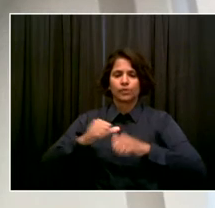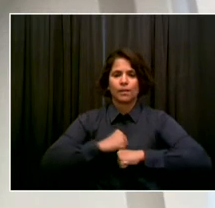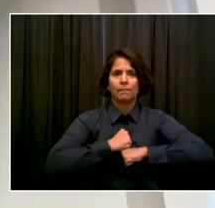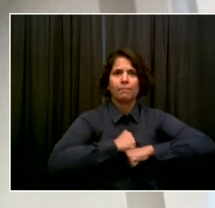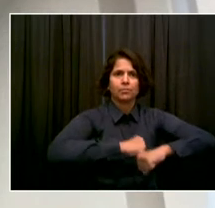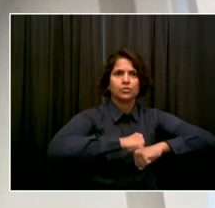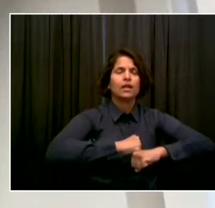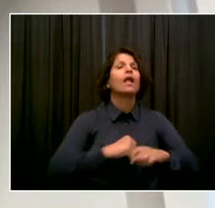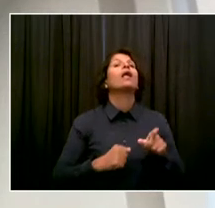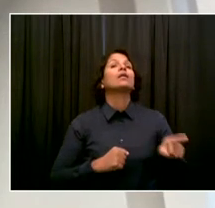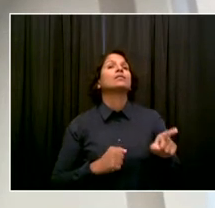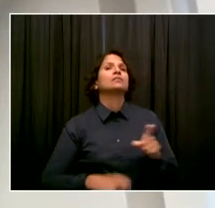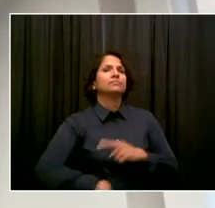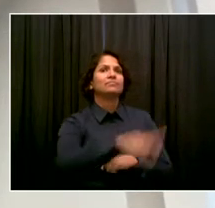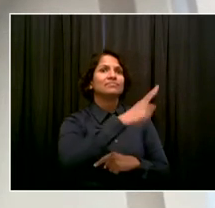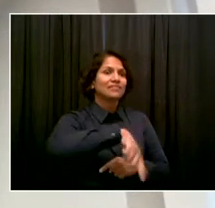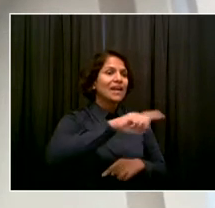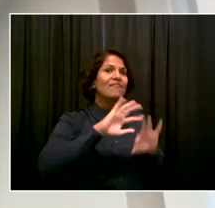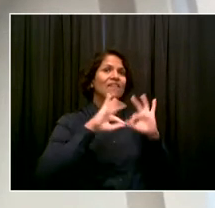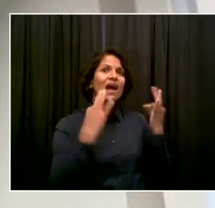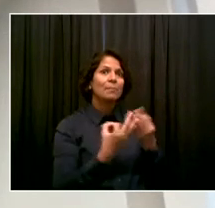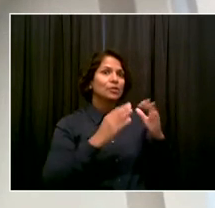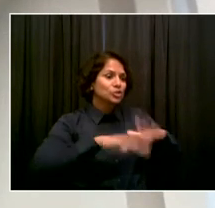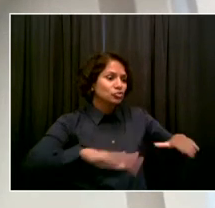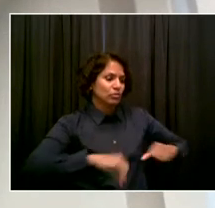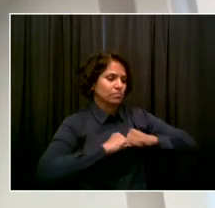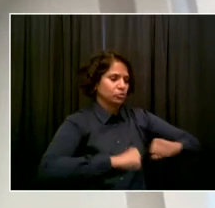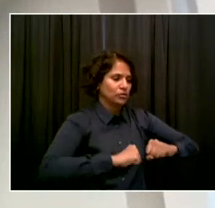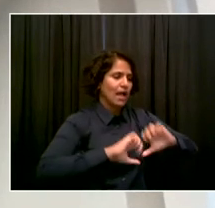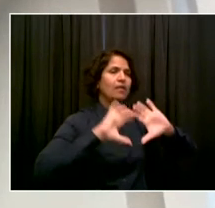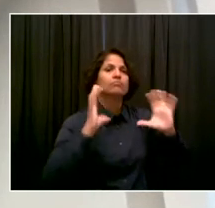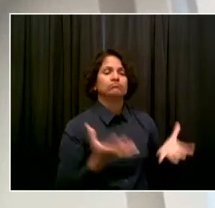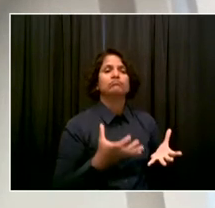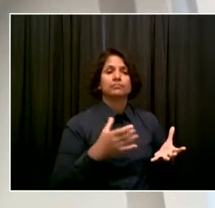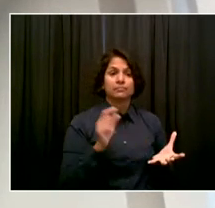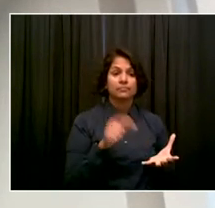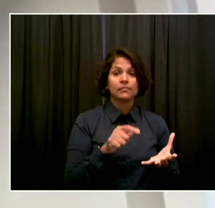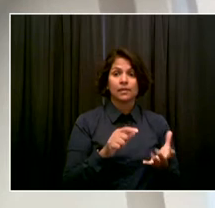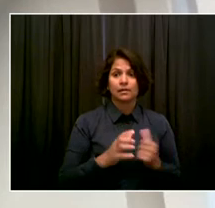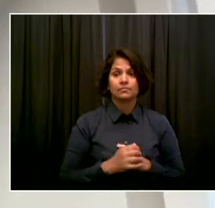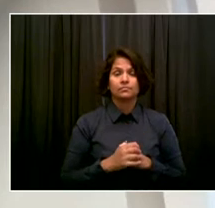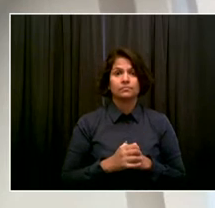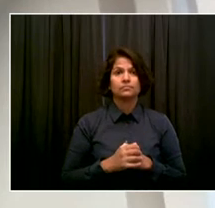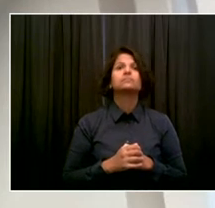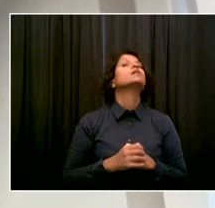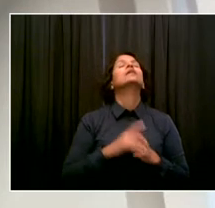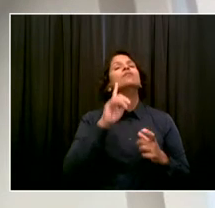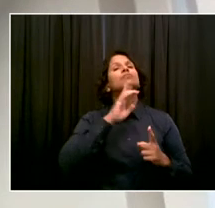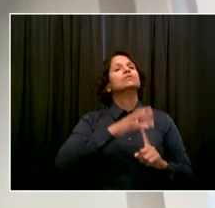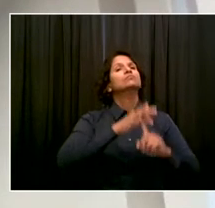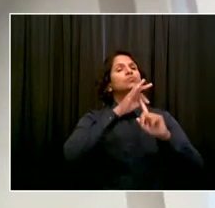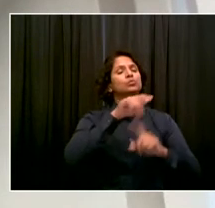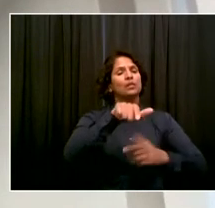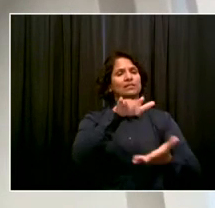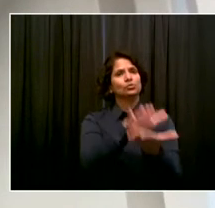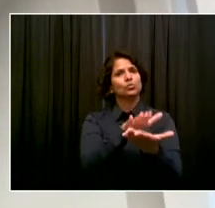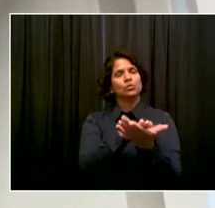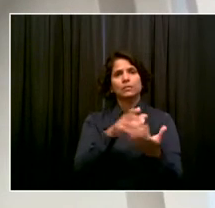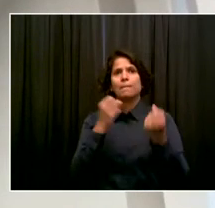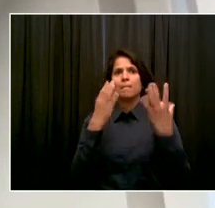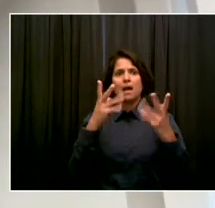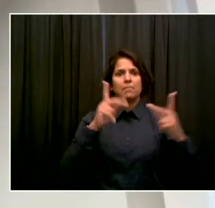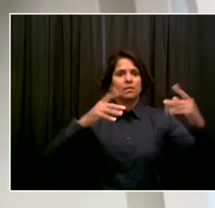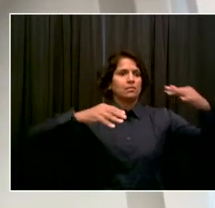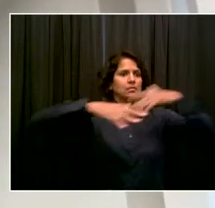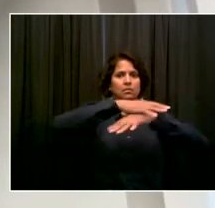the likelihood that you will transmit infections to other people. And this particularly applies in the setting of schools. So we know that the key is